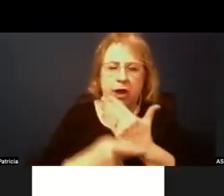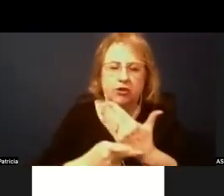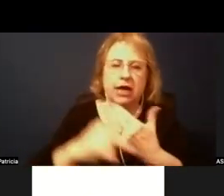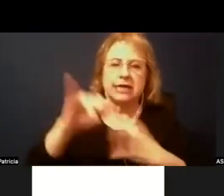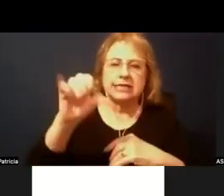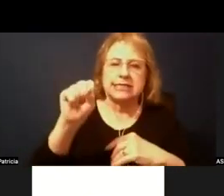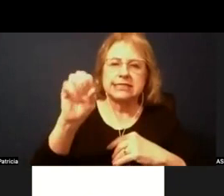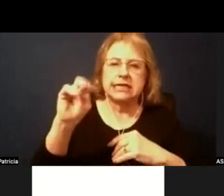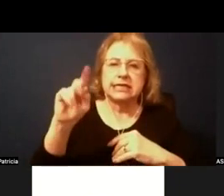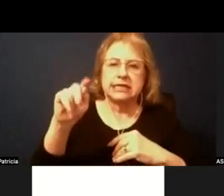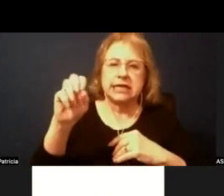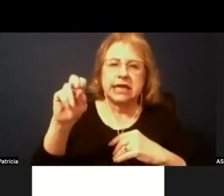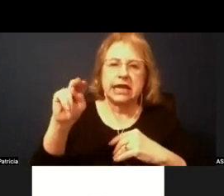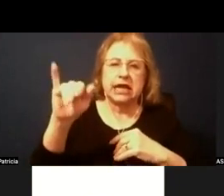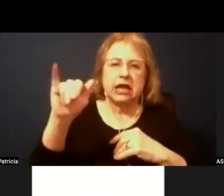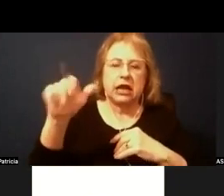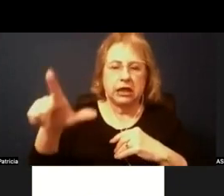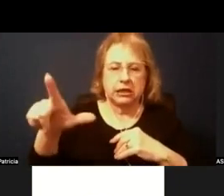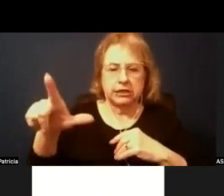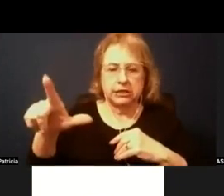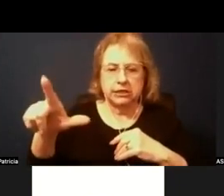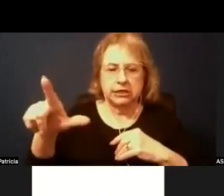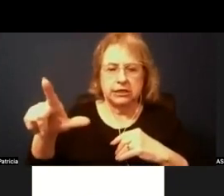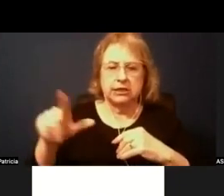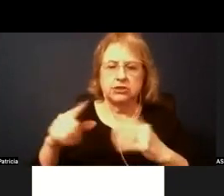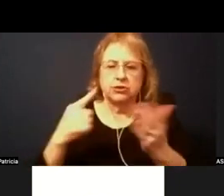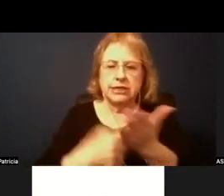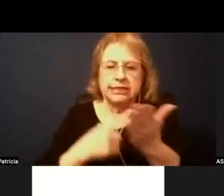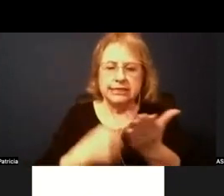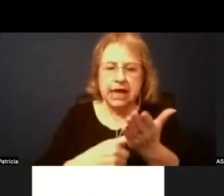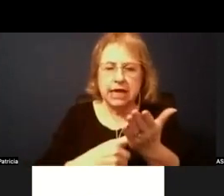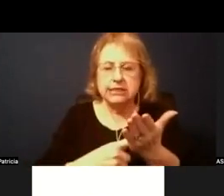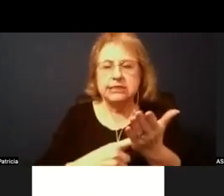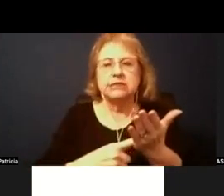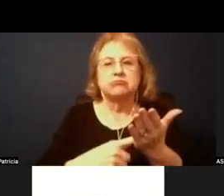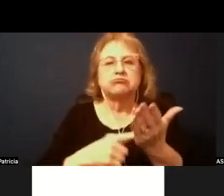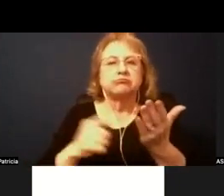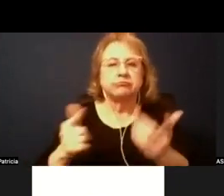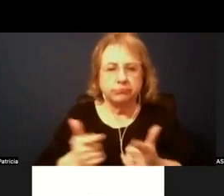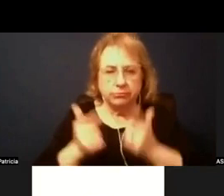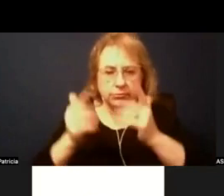protections specifically for even, I believe,